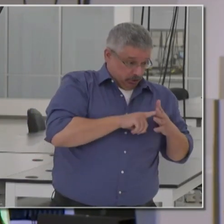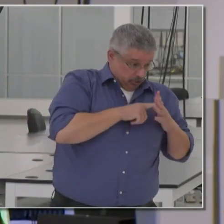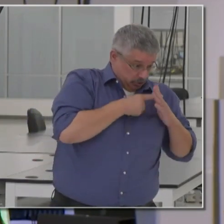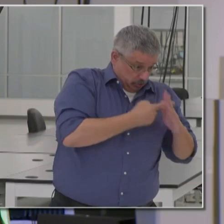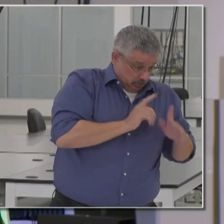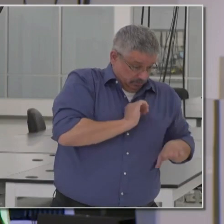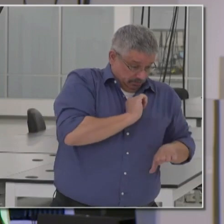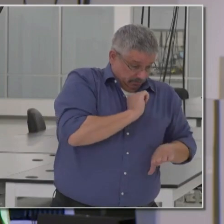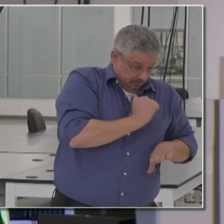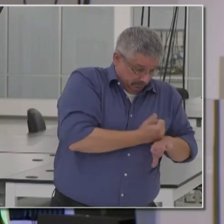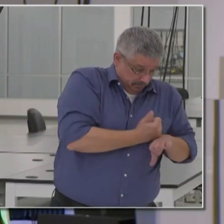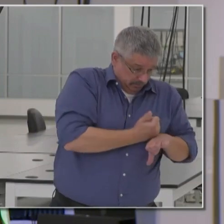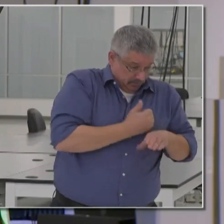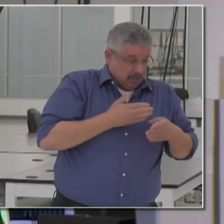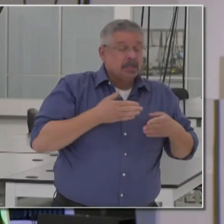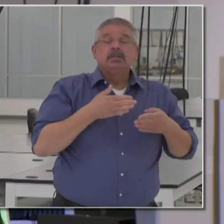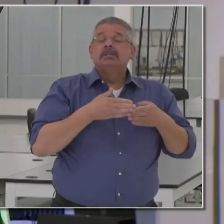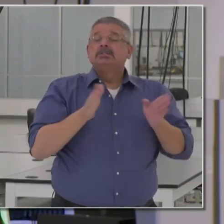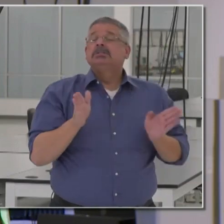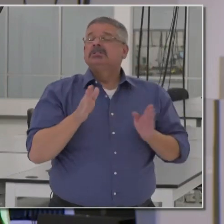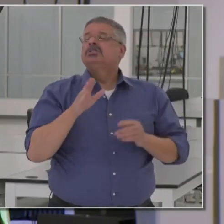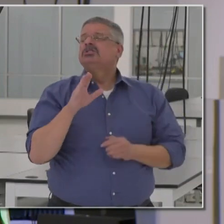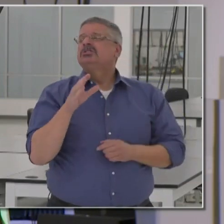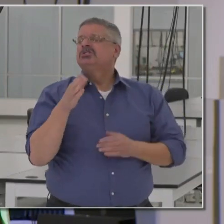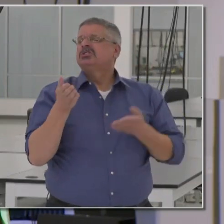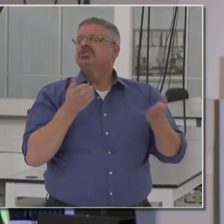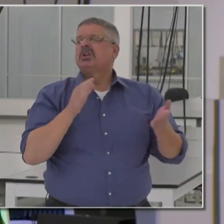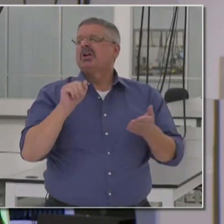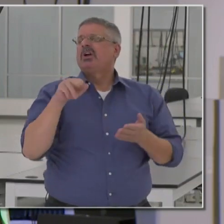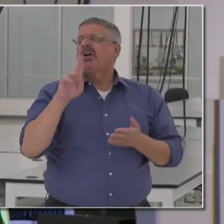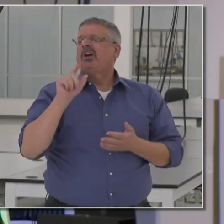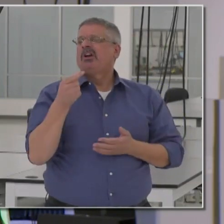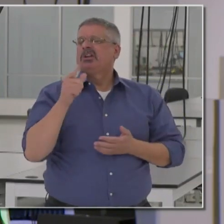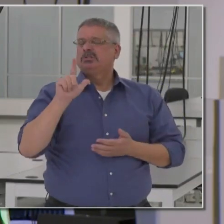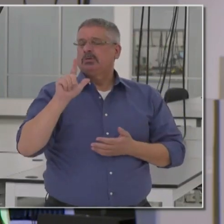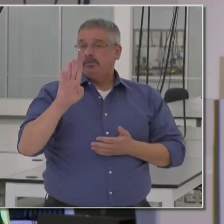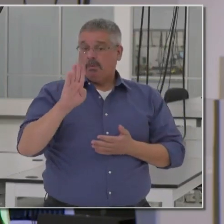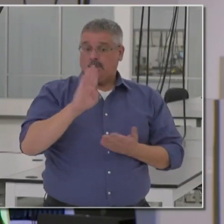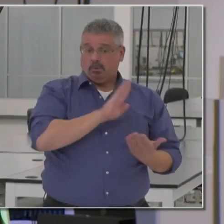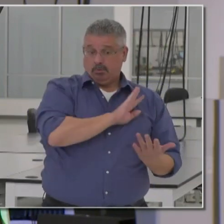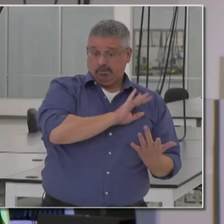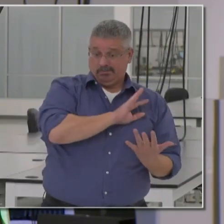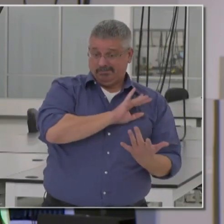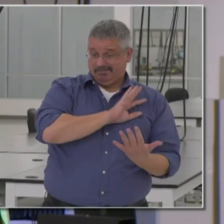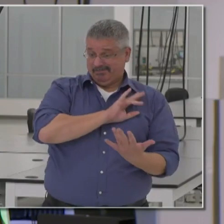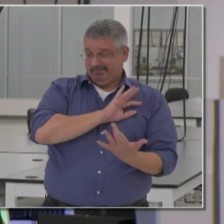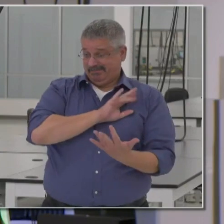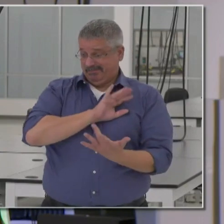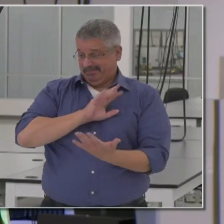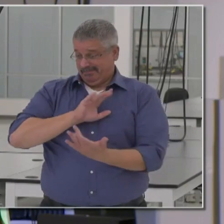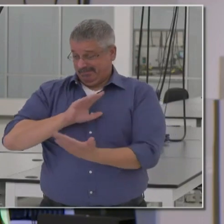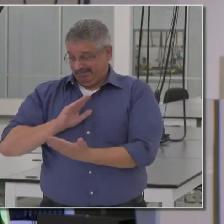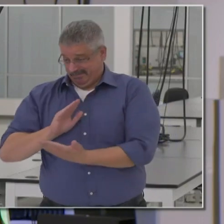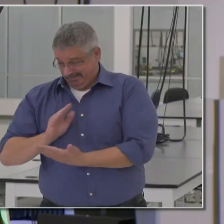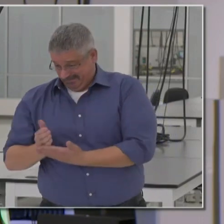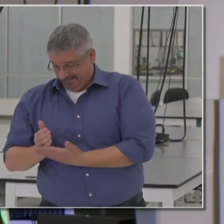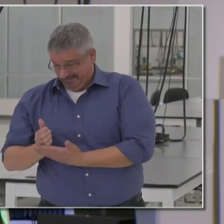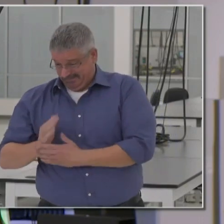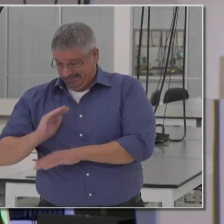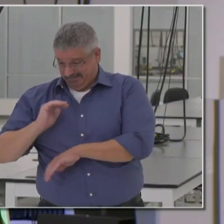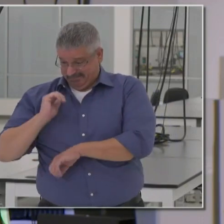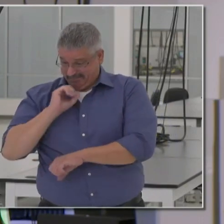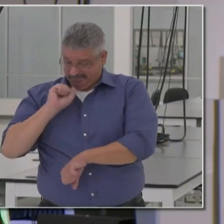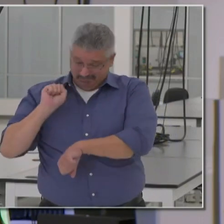sublease, our Department of General Services, on August 24th to the time when Perkin Elmer finally got their